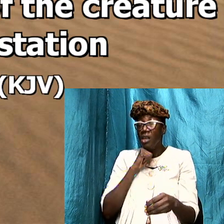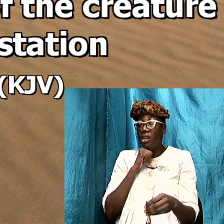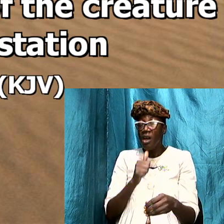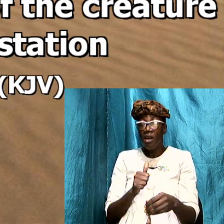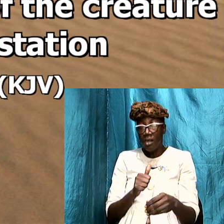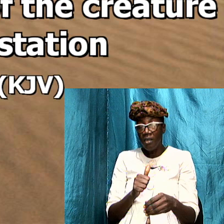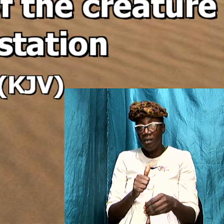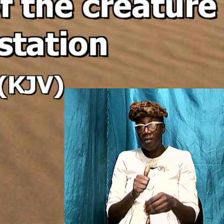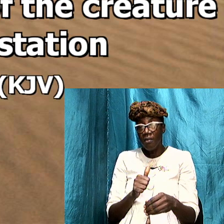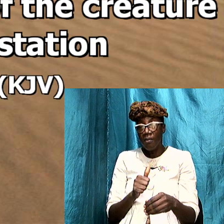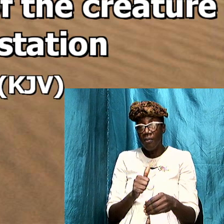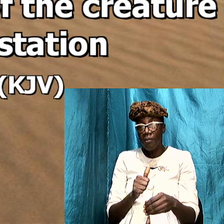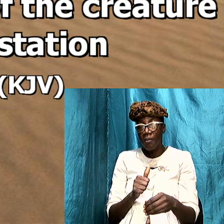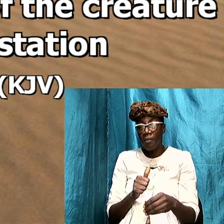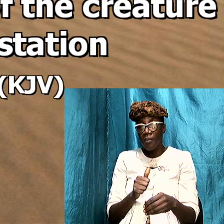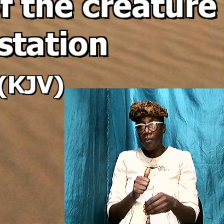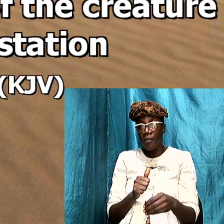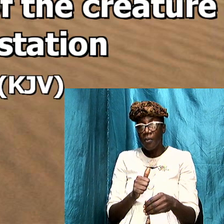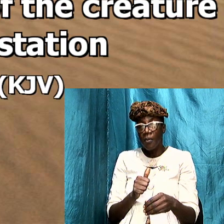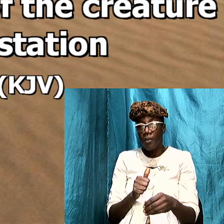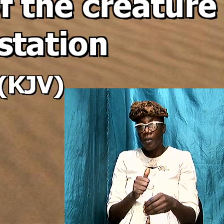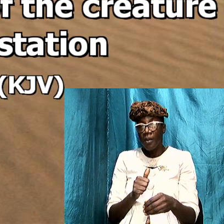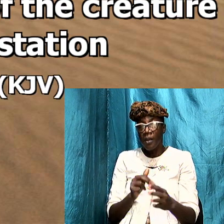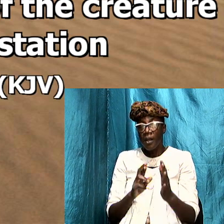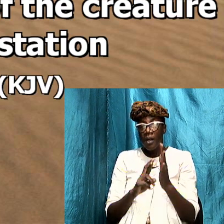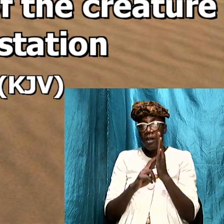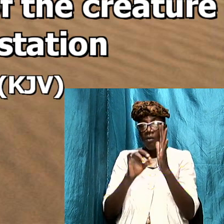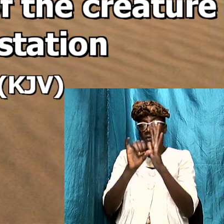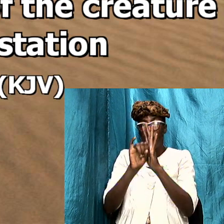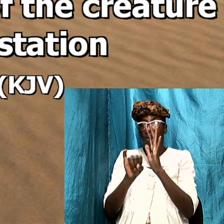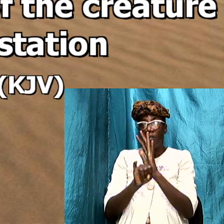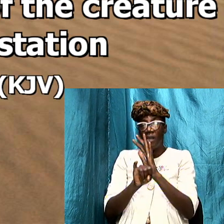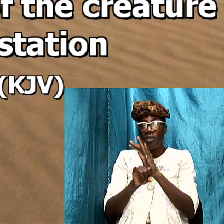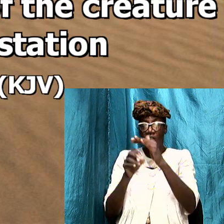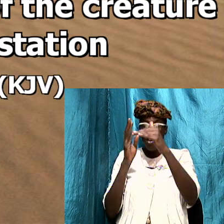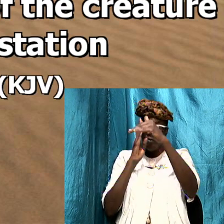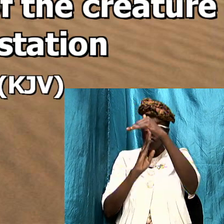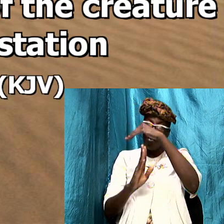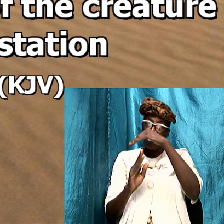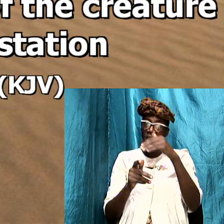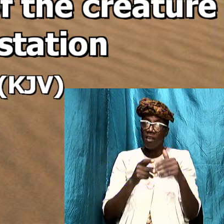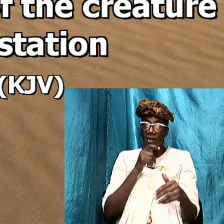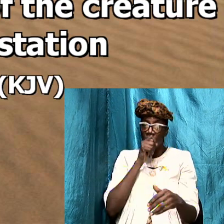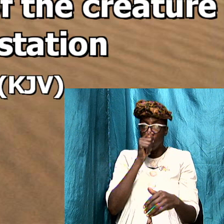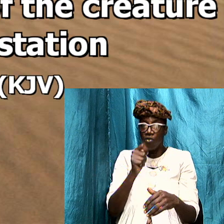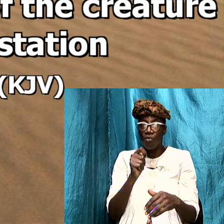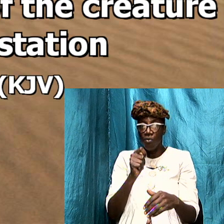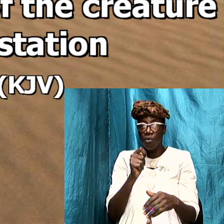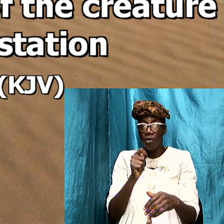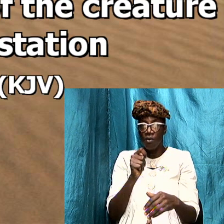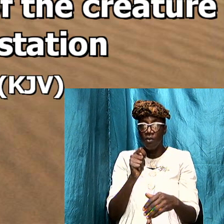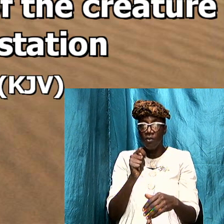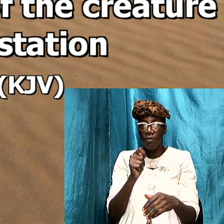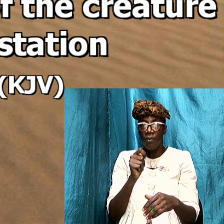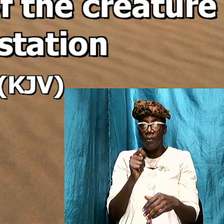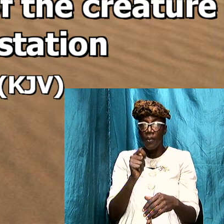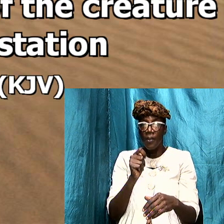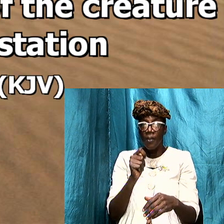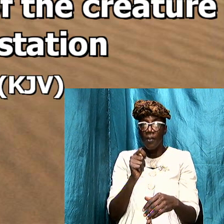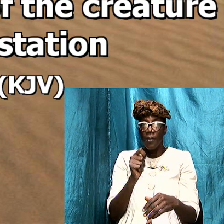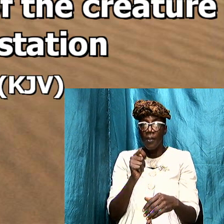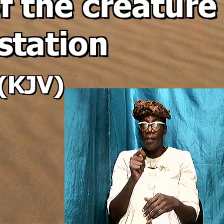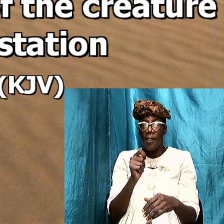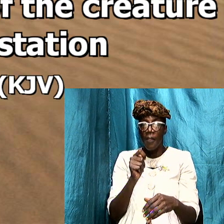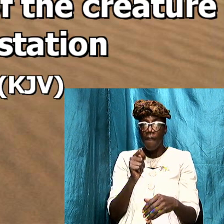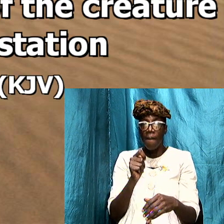fundamentally the revelation of prophetical truths even though prophetical things are